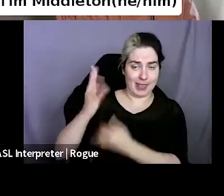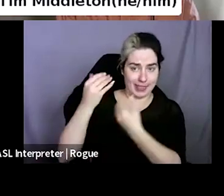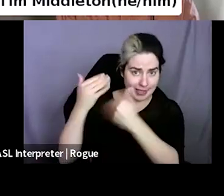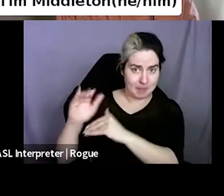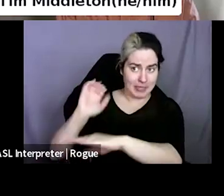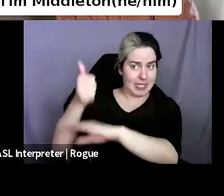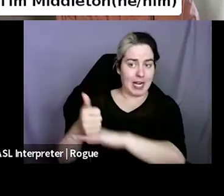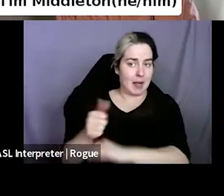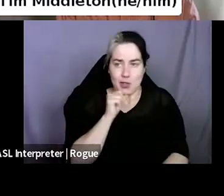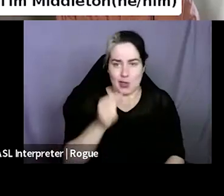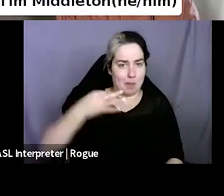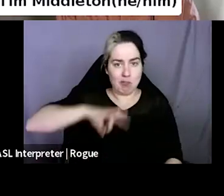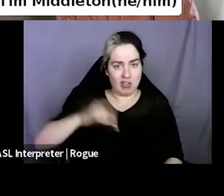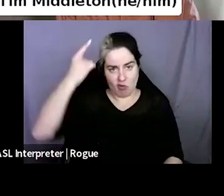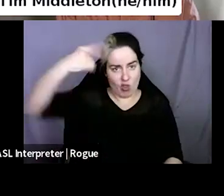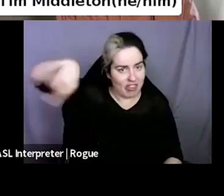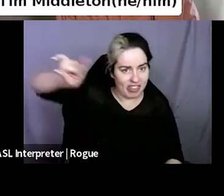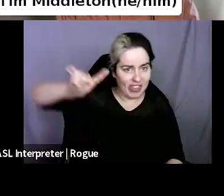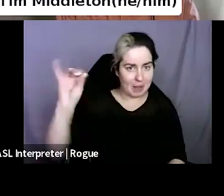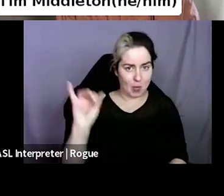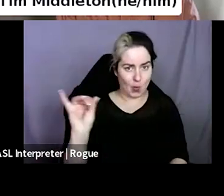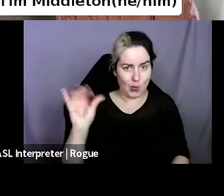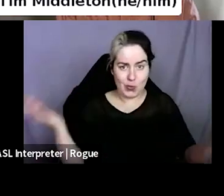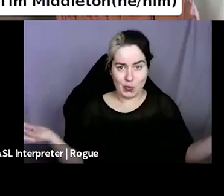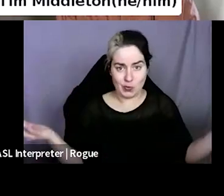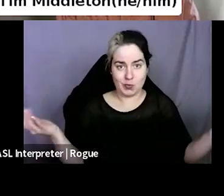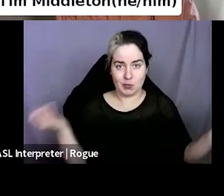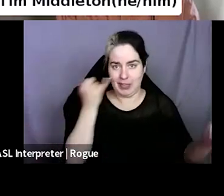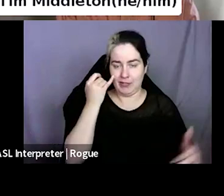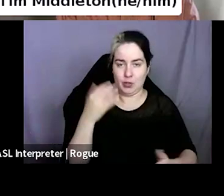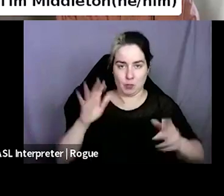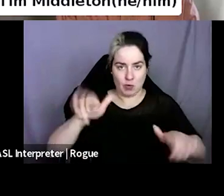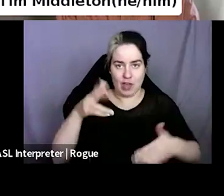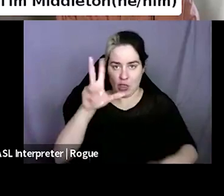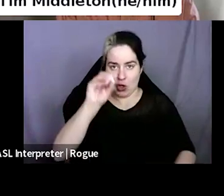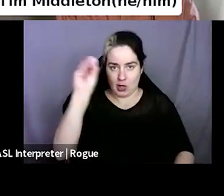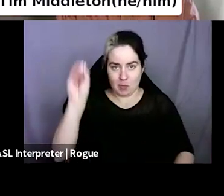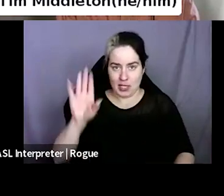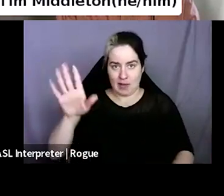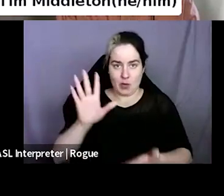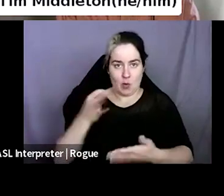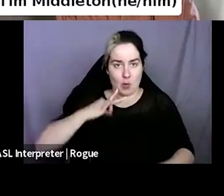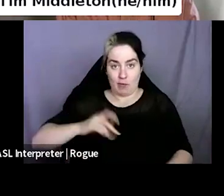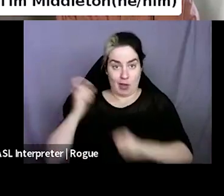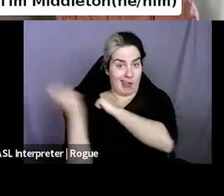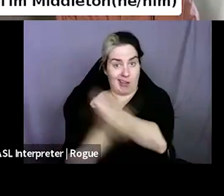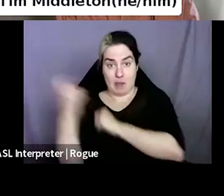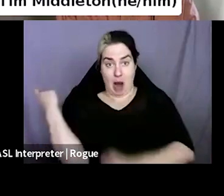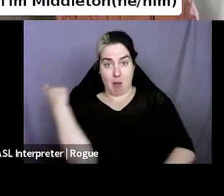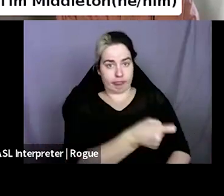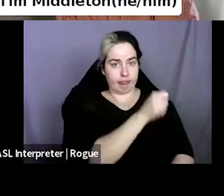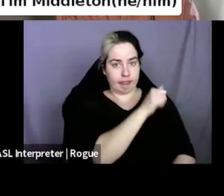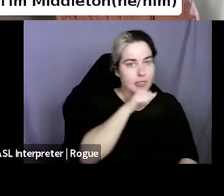basically give 30% of those to Amazon just right away. Like.